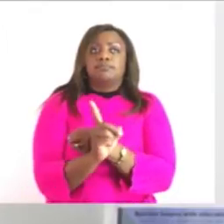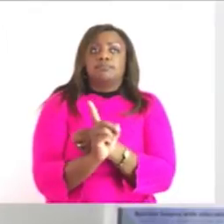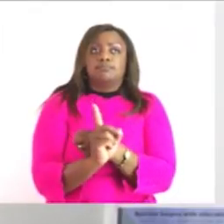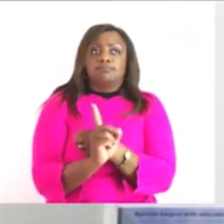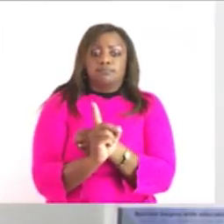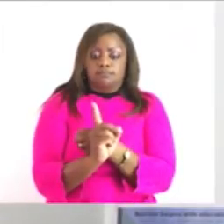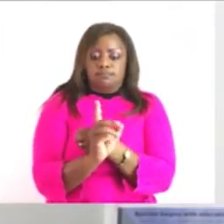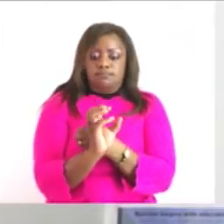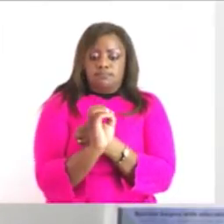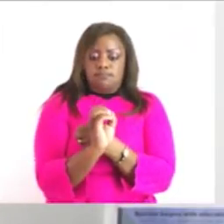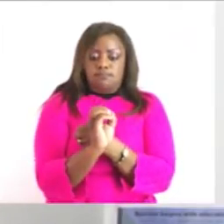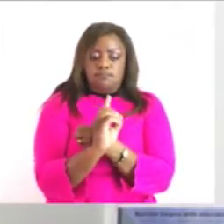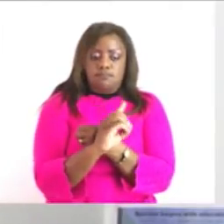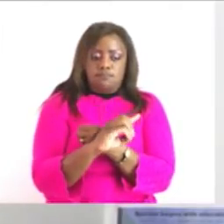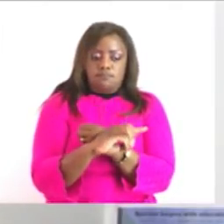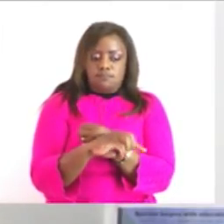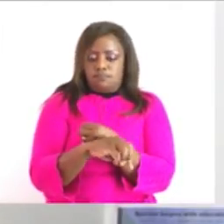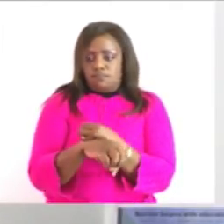it will move a little bit